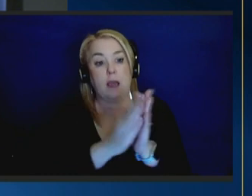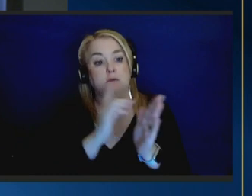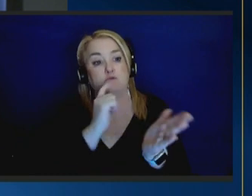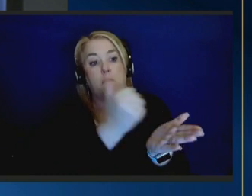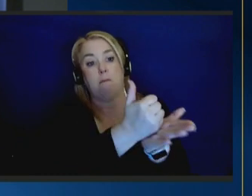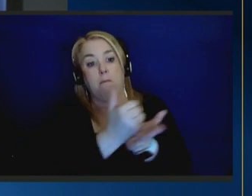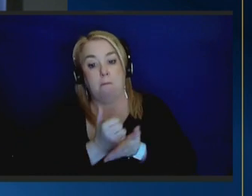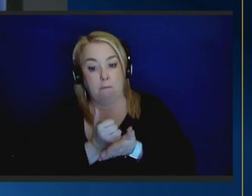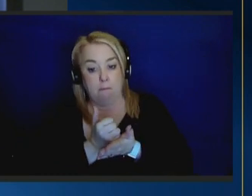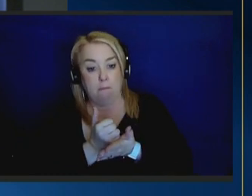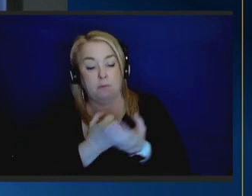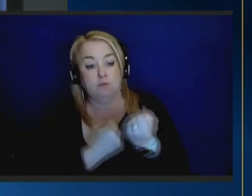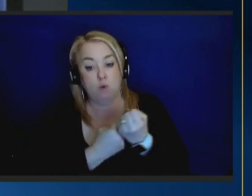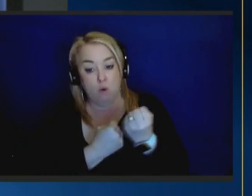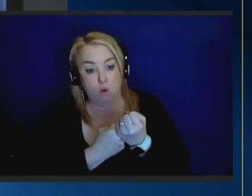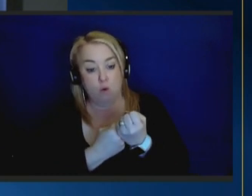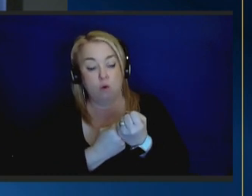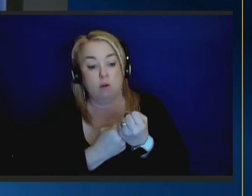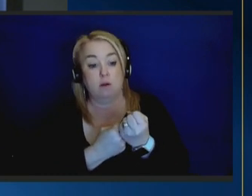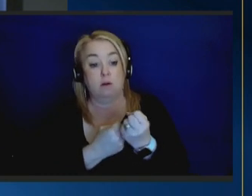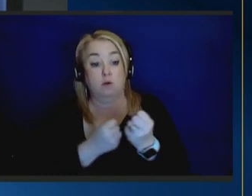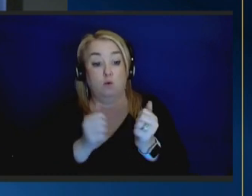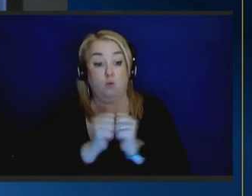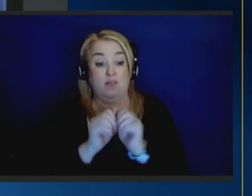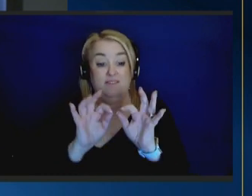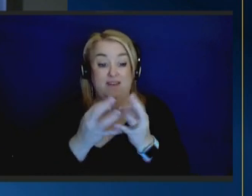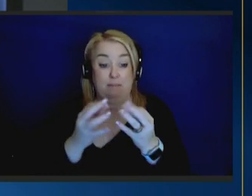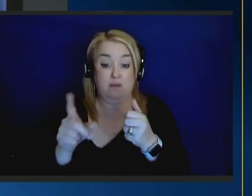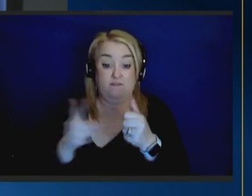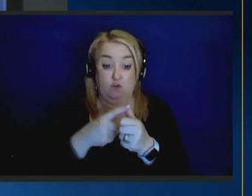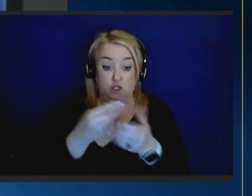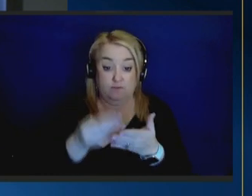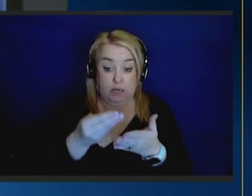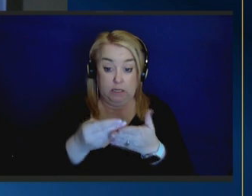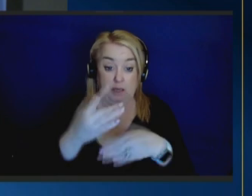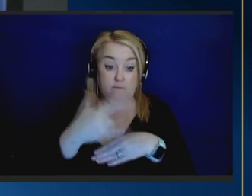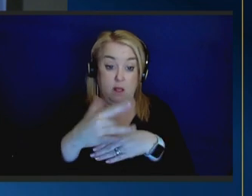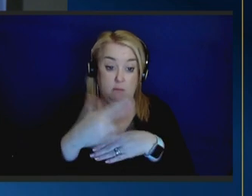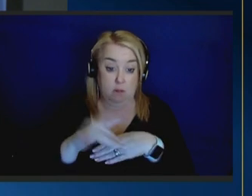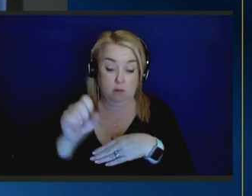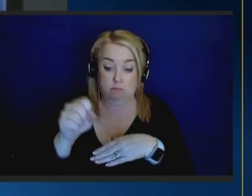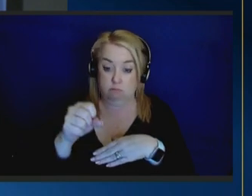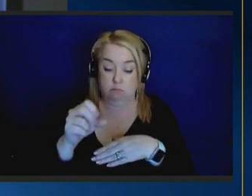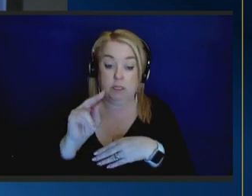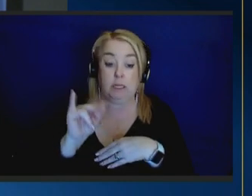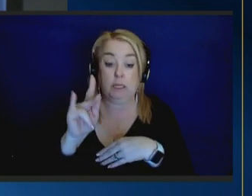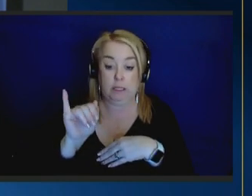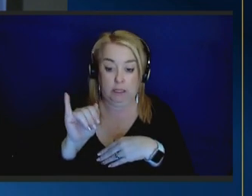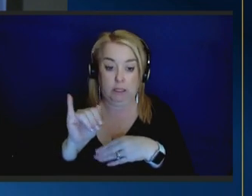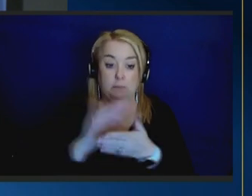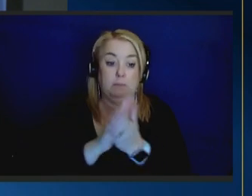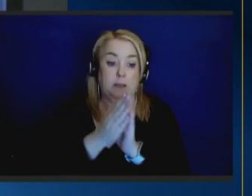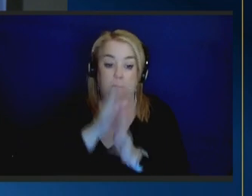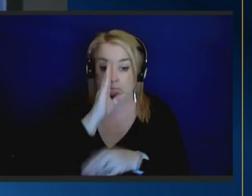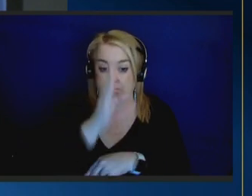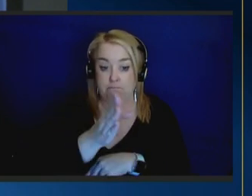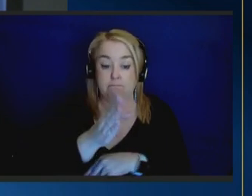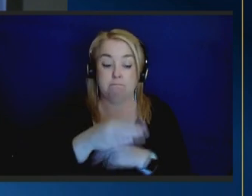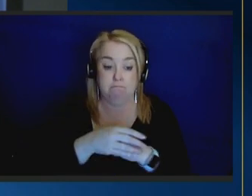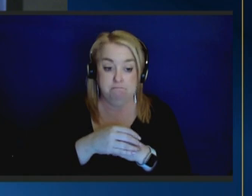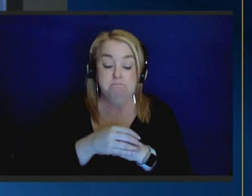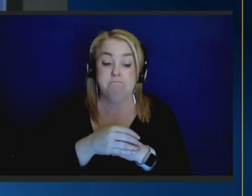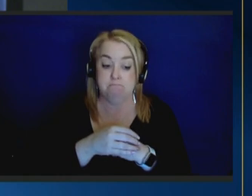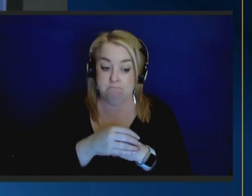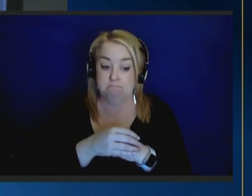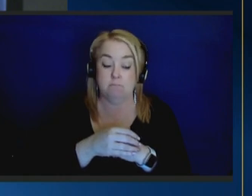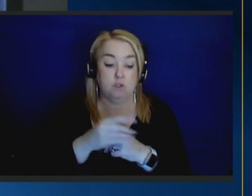and through some of the family first funding that was made available nikki got herself clean she was able to get herself